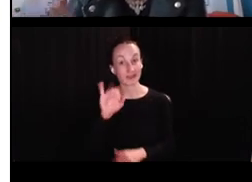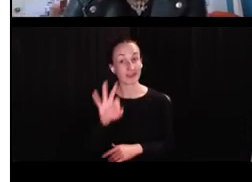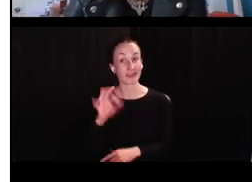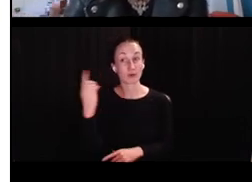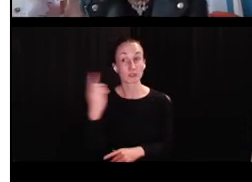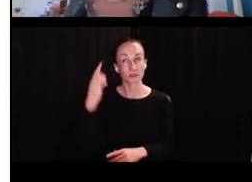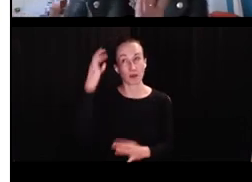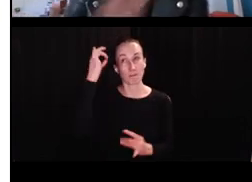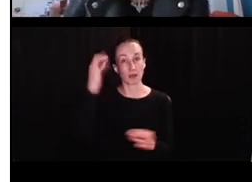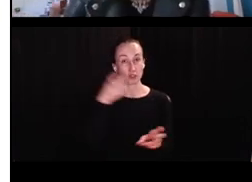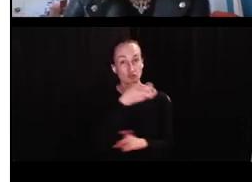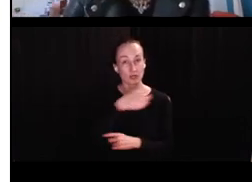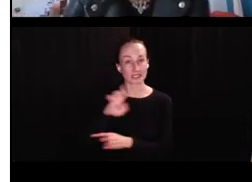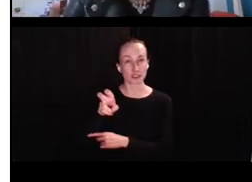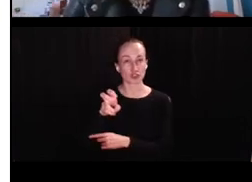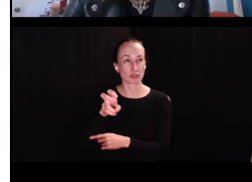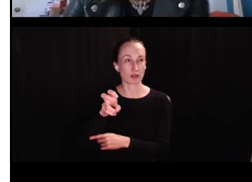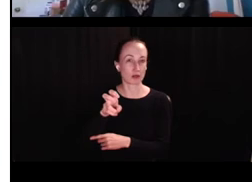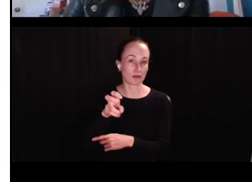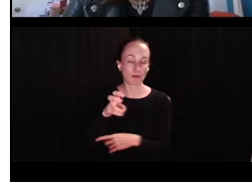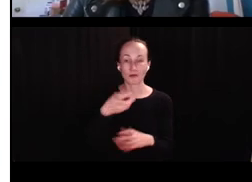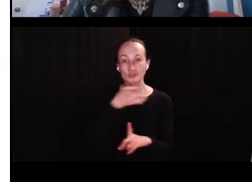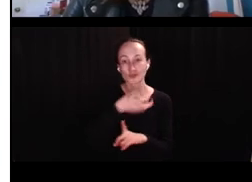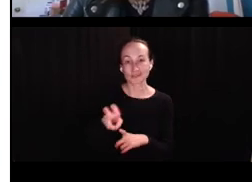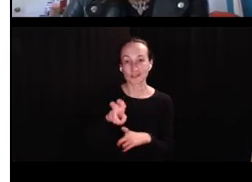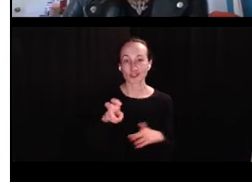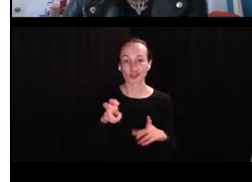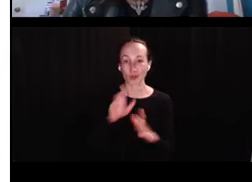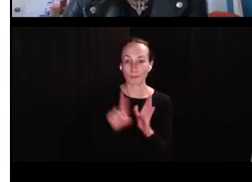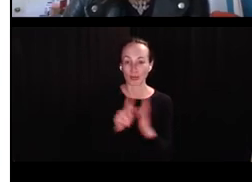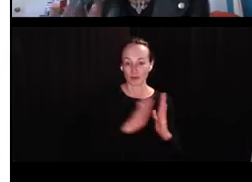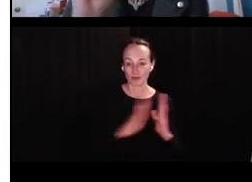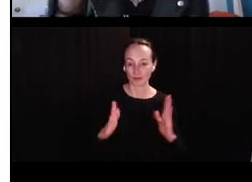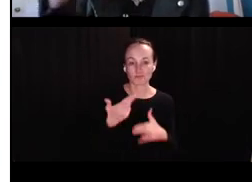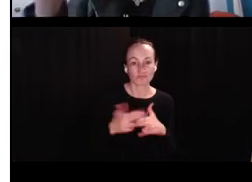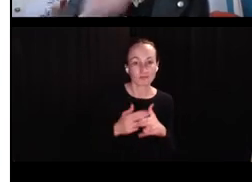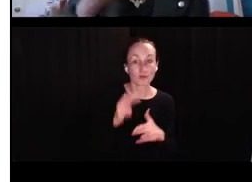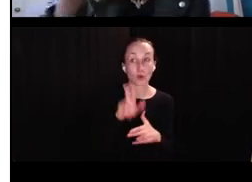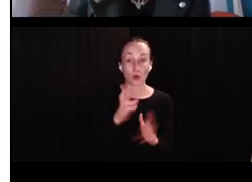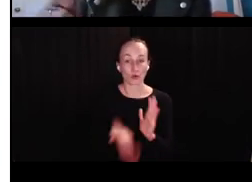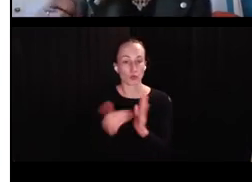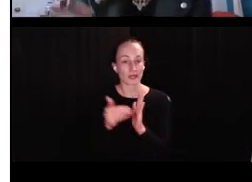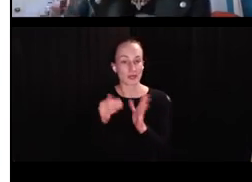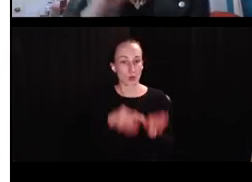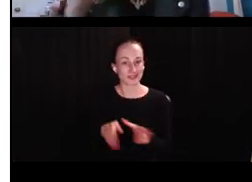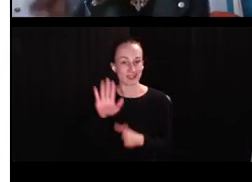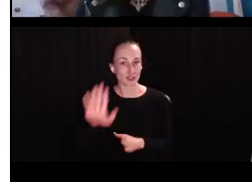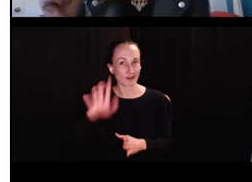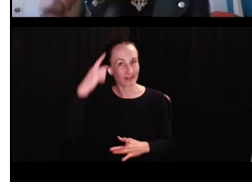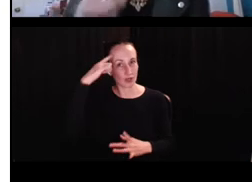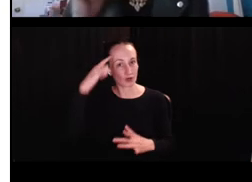These are, these, um, if it were some sort of transition and organization, or, uh, transitional period or